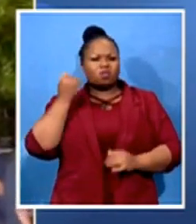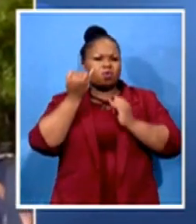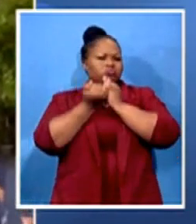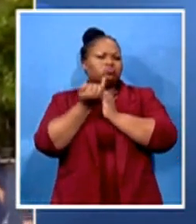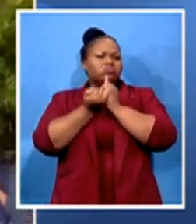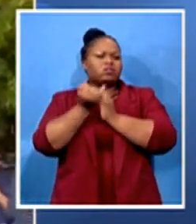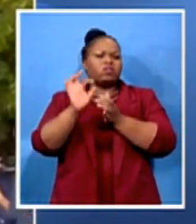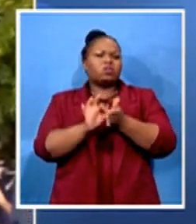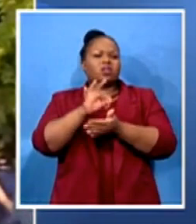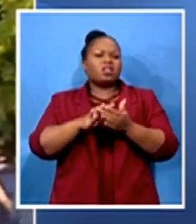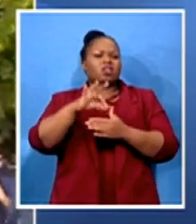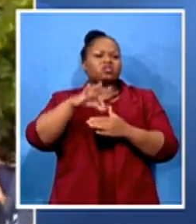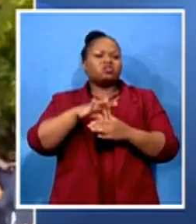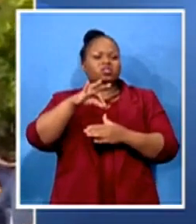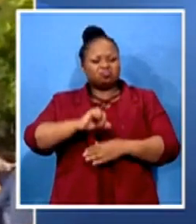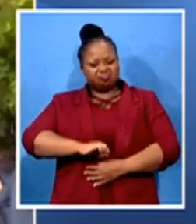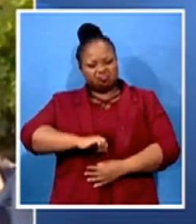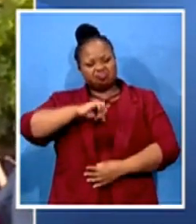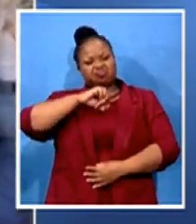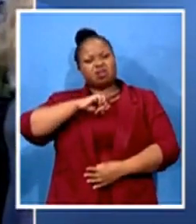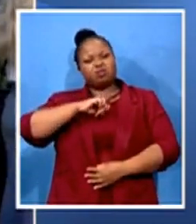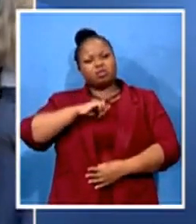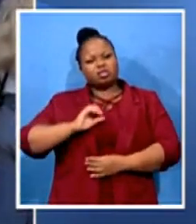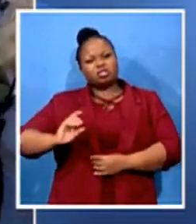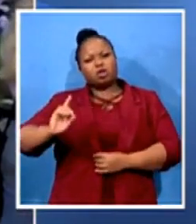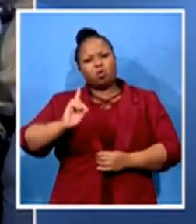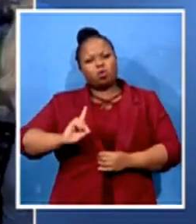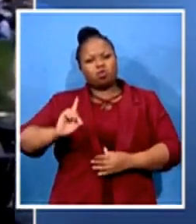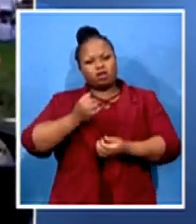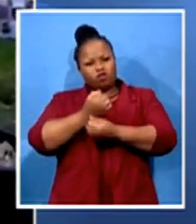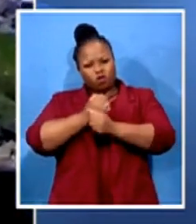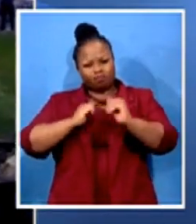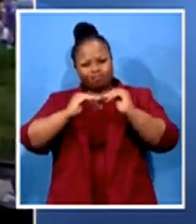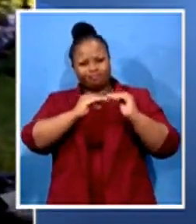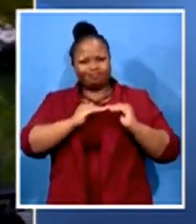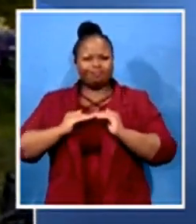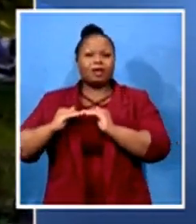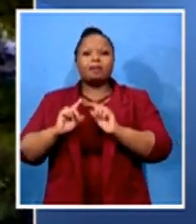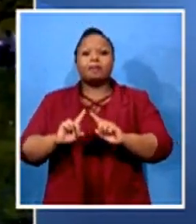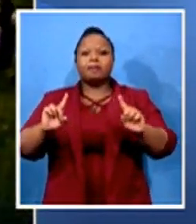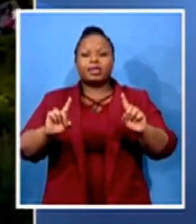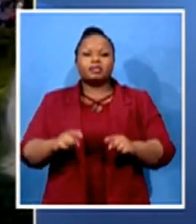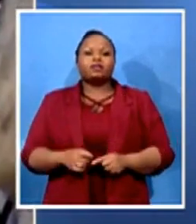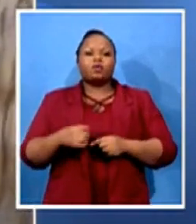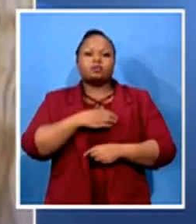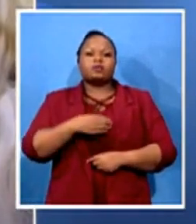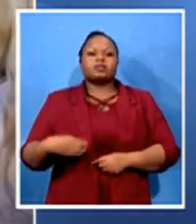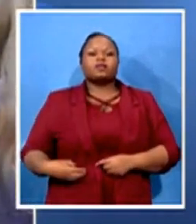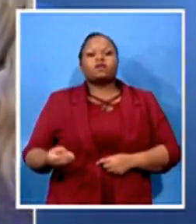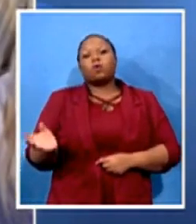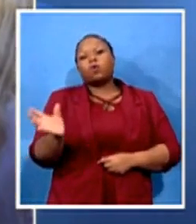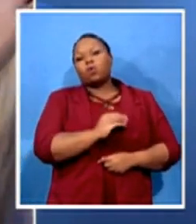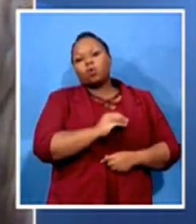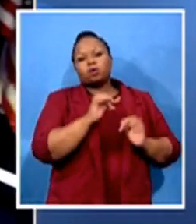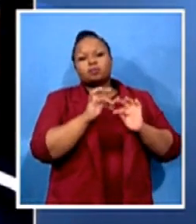Democrat, but he is going to be the president of Americans. In other words, he is going to embrace